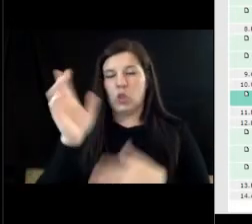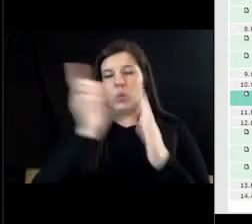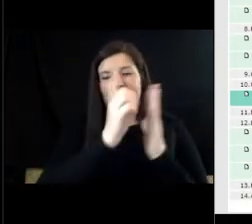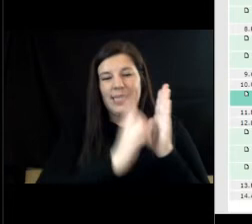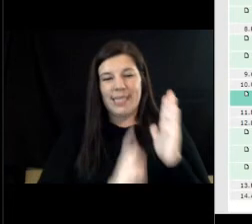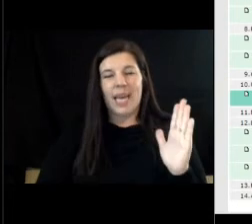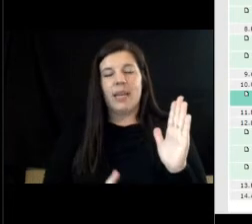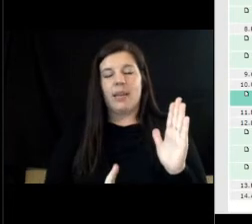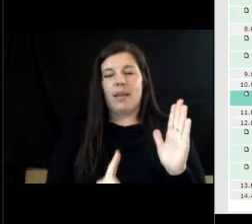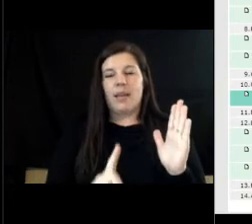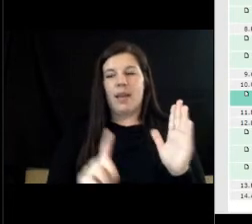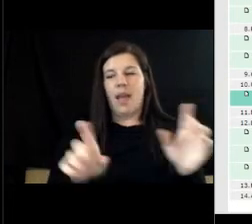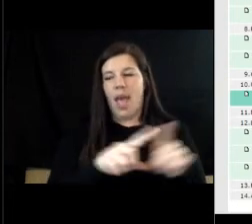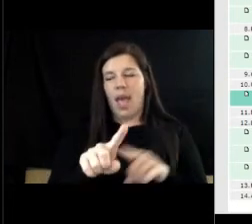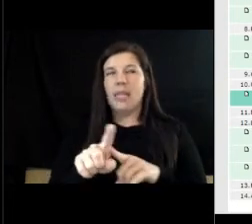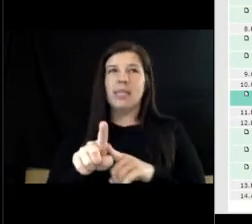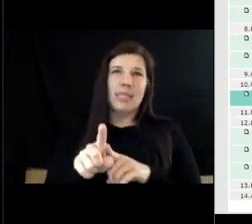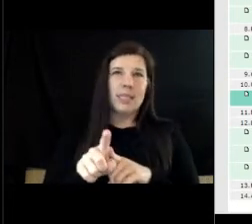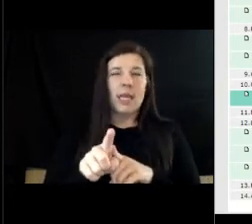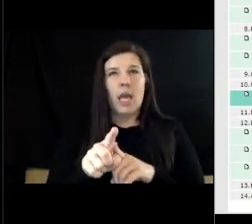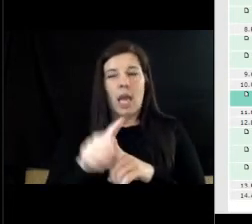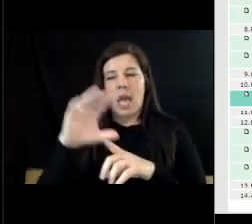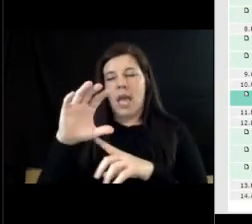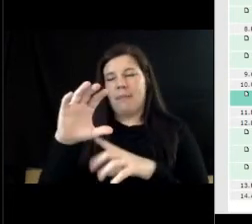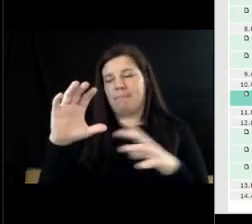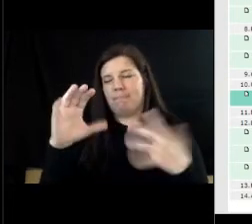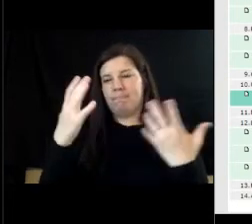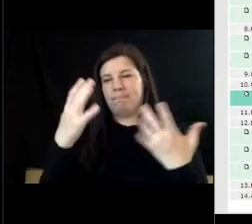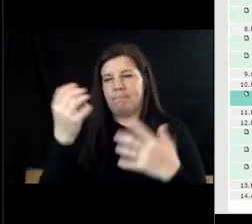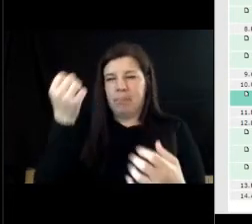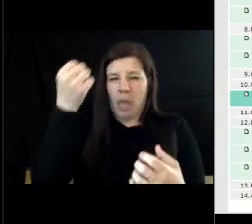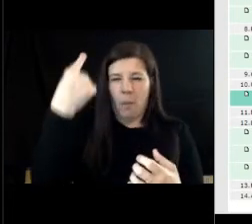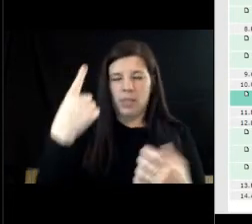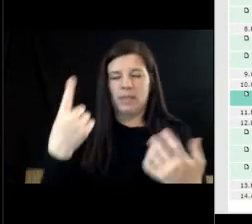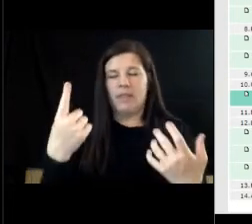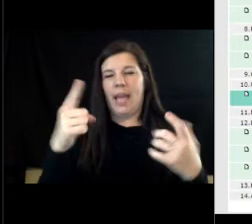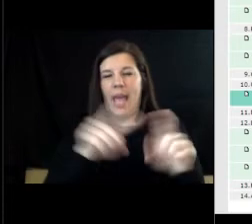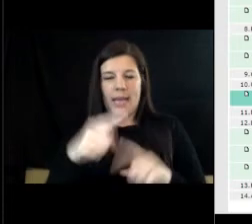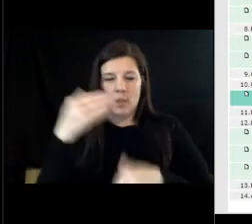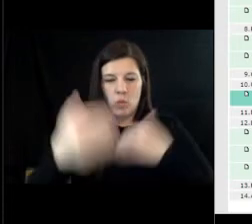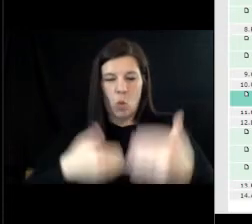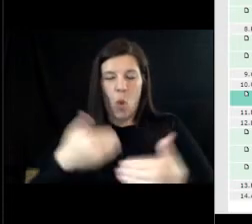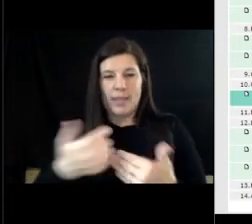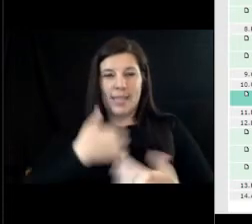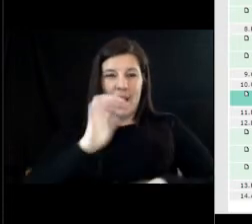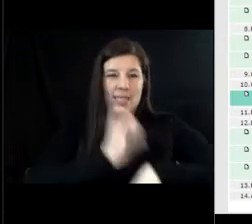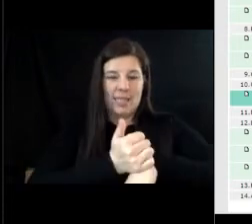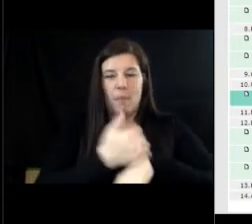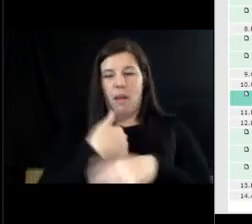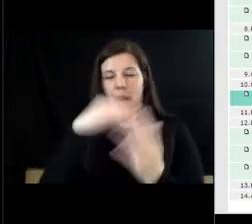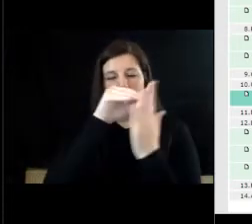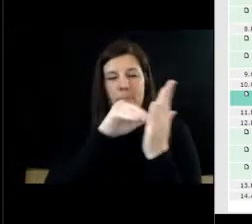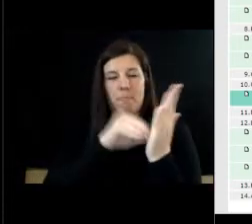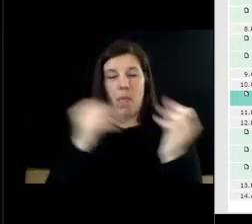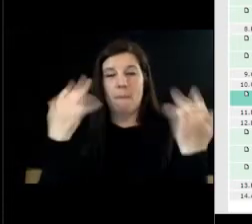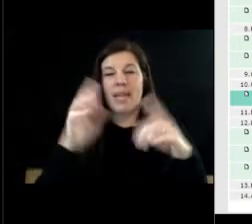comprehensively as i could imagine a process i put in um just multiple steps and